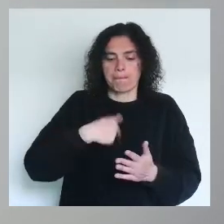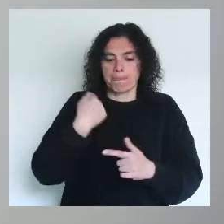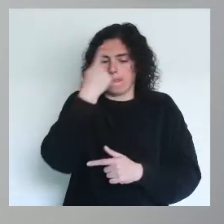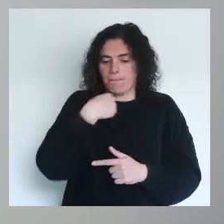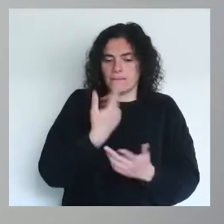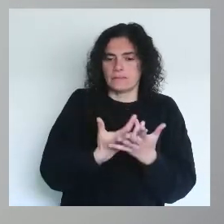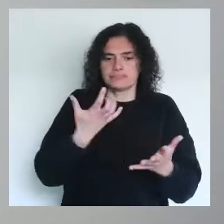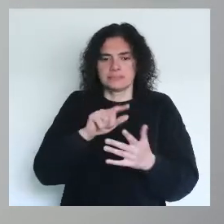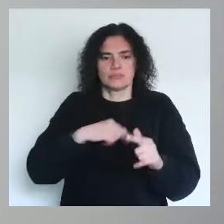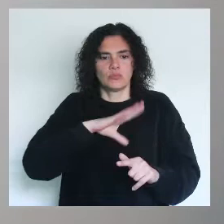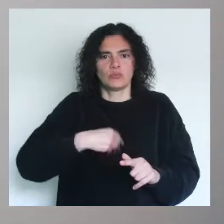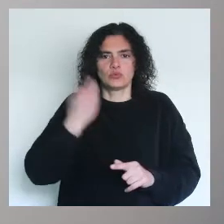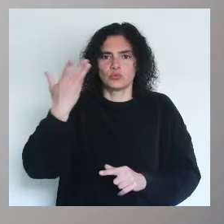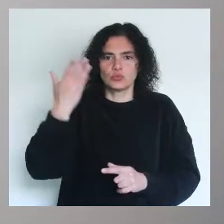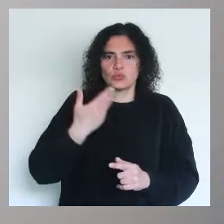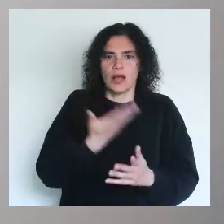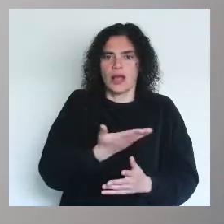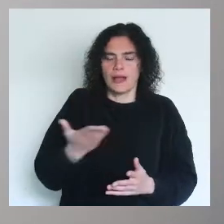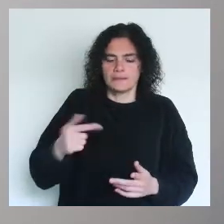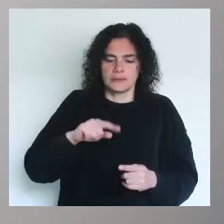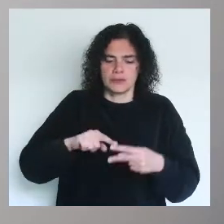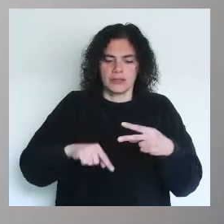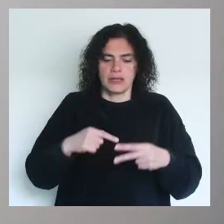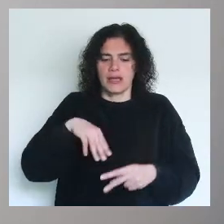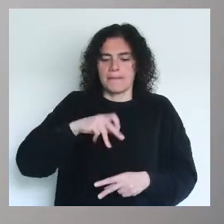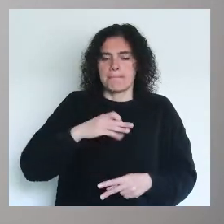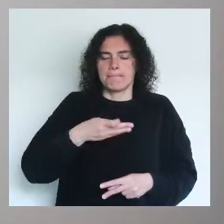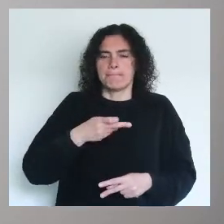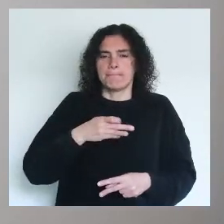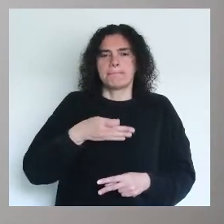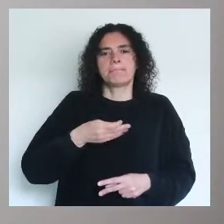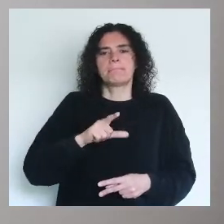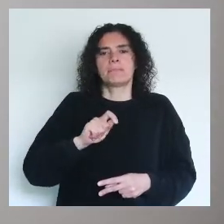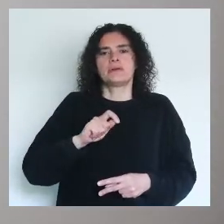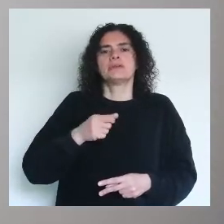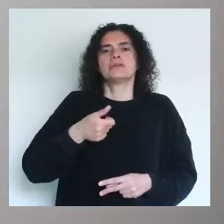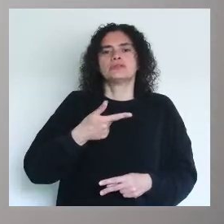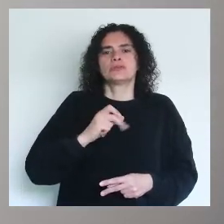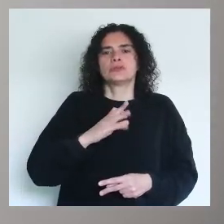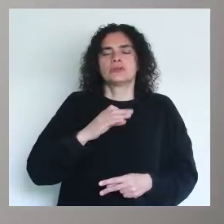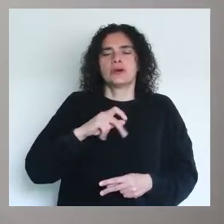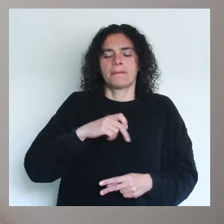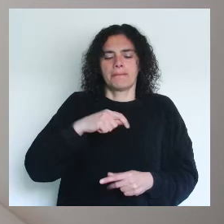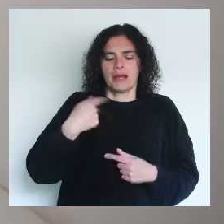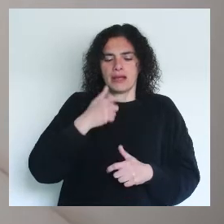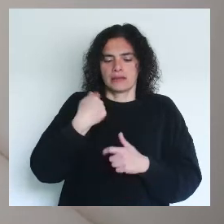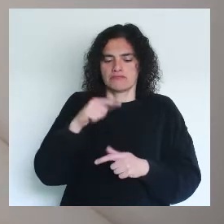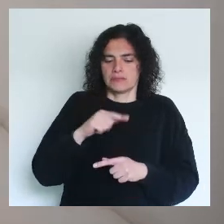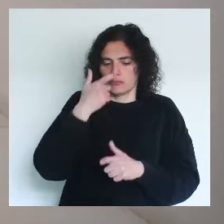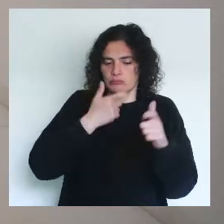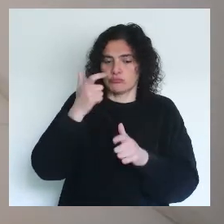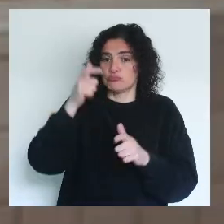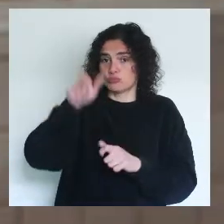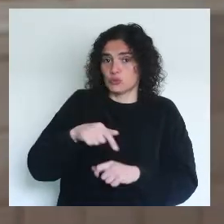portrait coming out of the world of culture exists here too, with Mapletorpe, with this character in a bathtub.